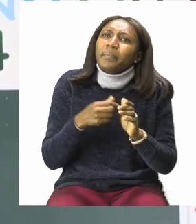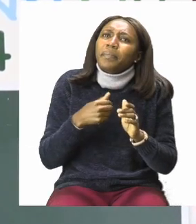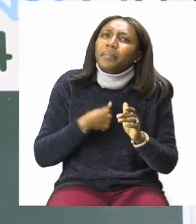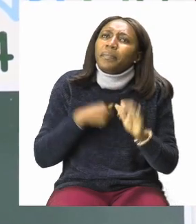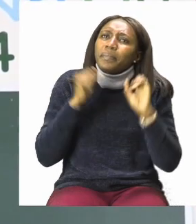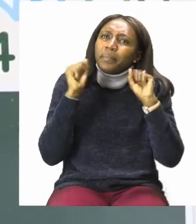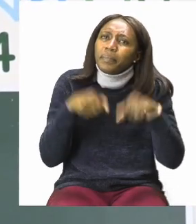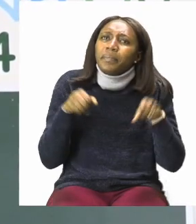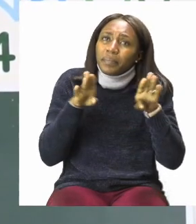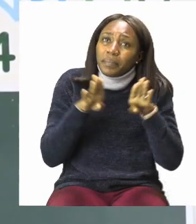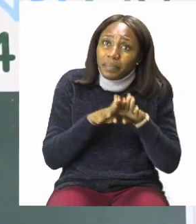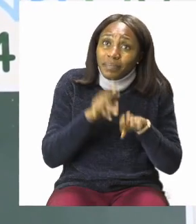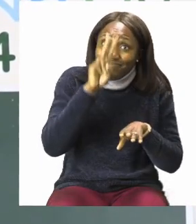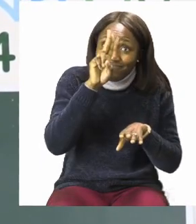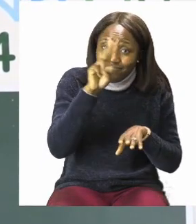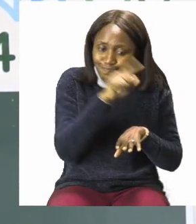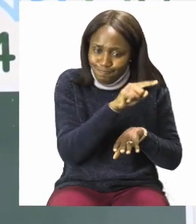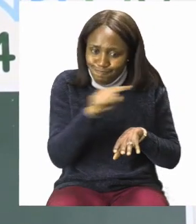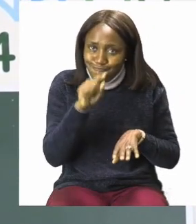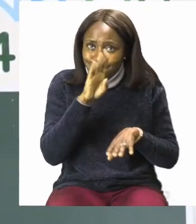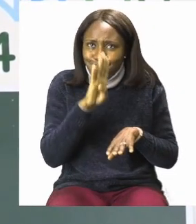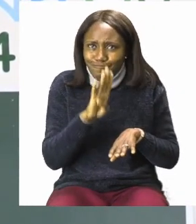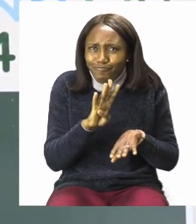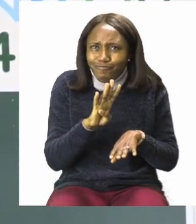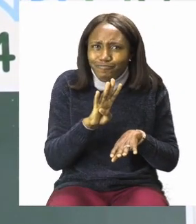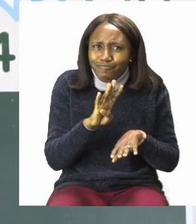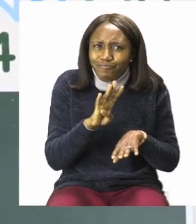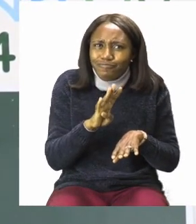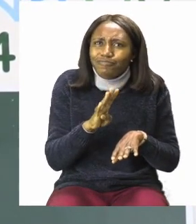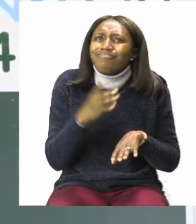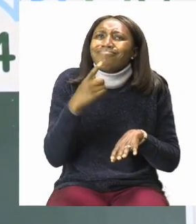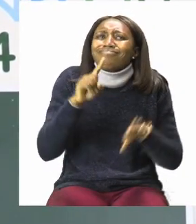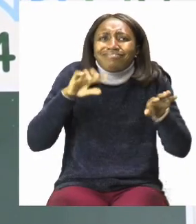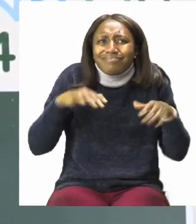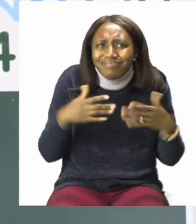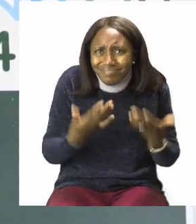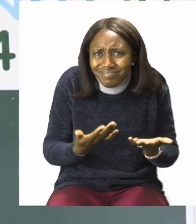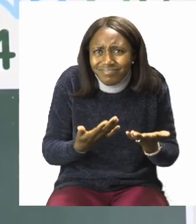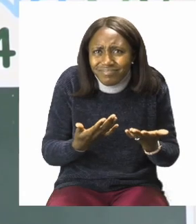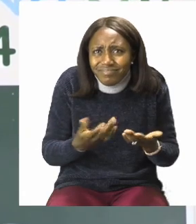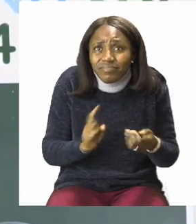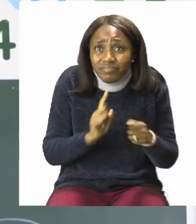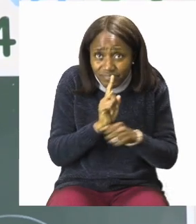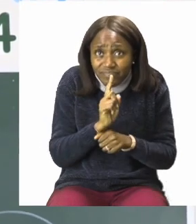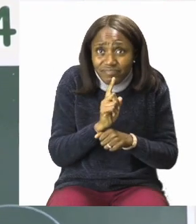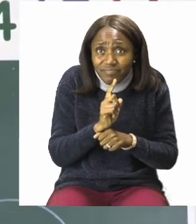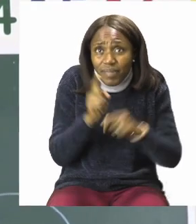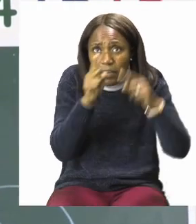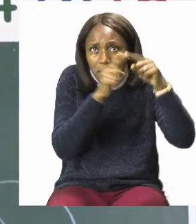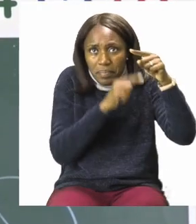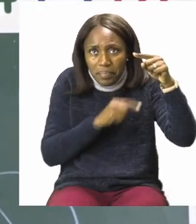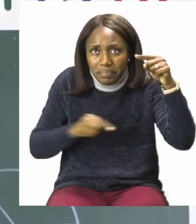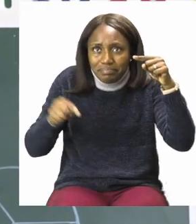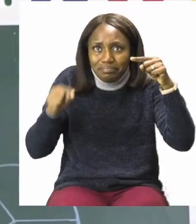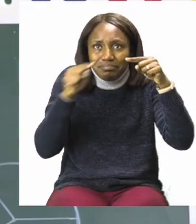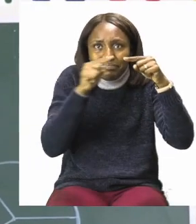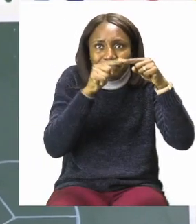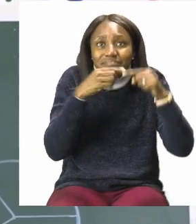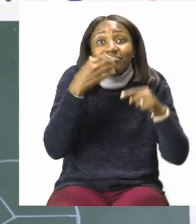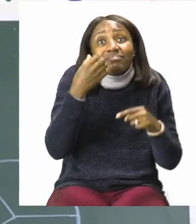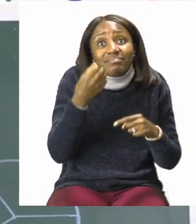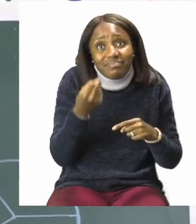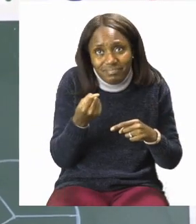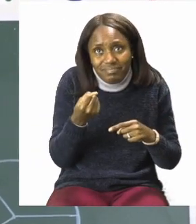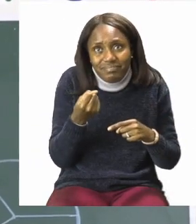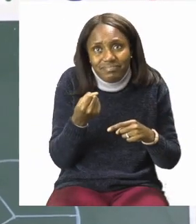I'm going to color them, but in order for me to do that I have been given a blank or a whole